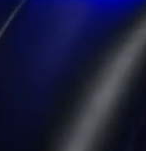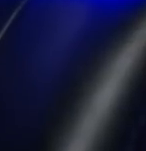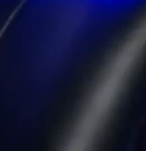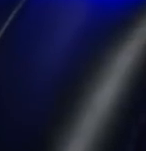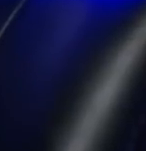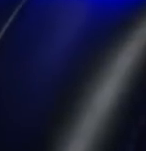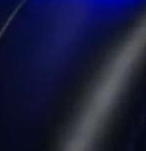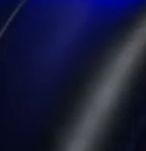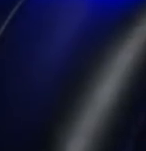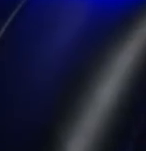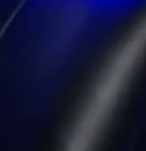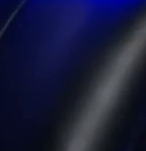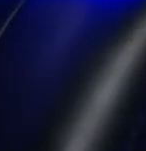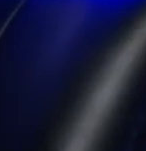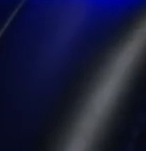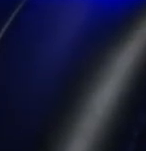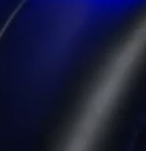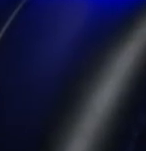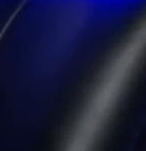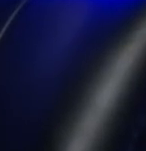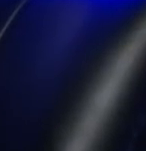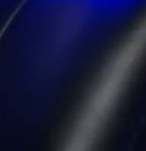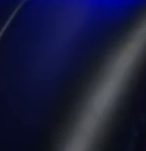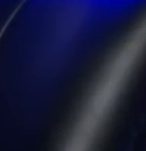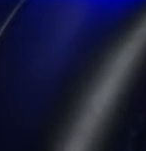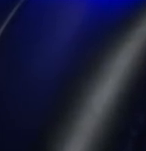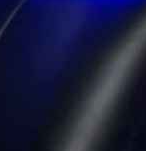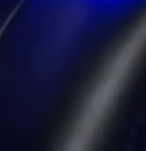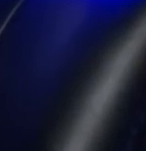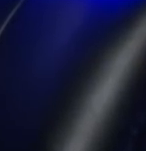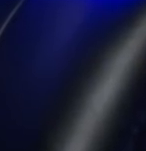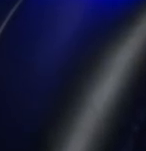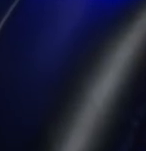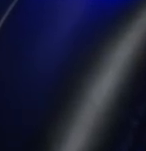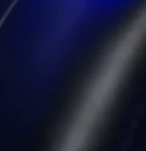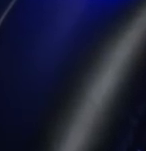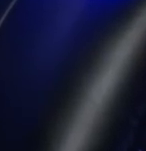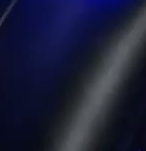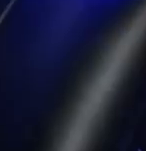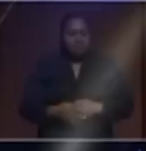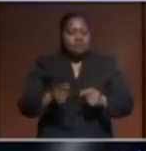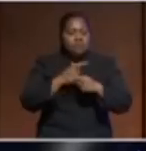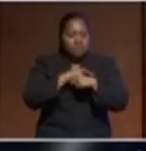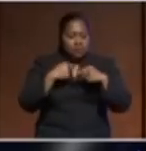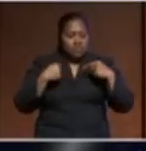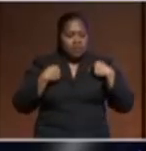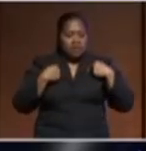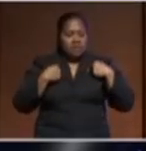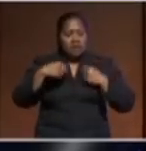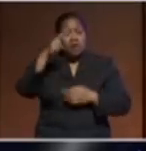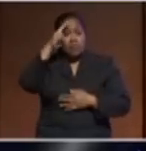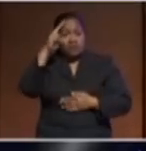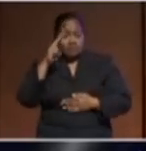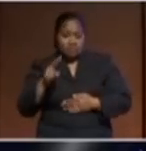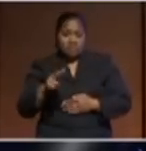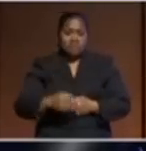the journeys that New Zealand continues to go through is that we are a nation that is